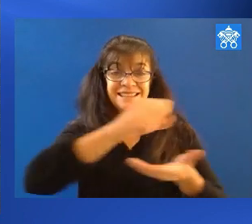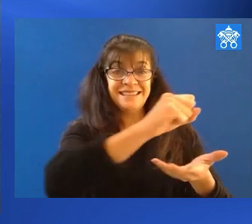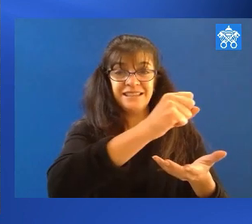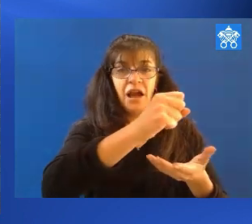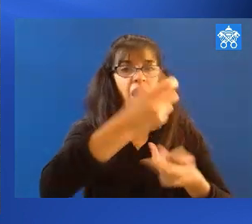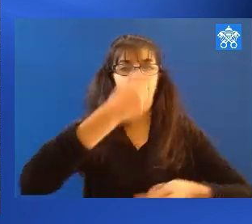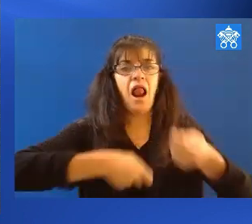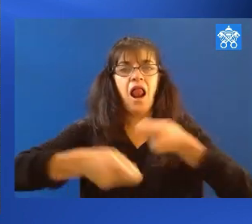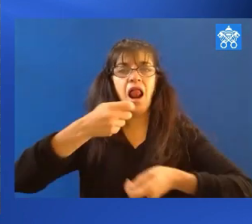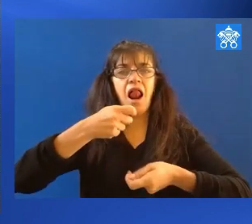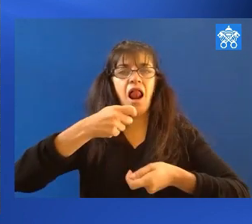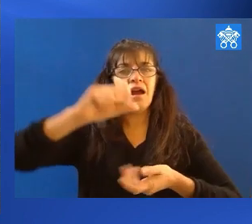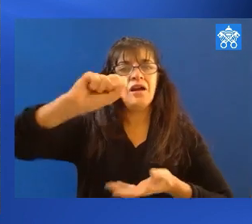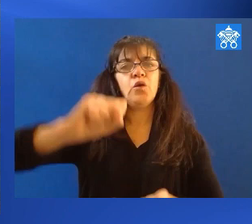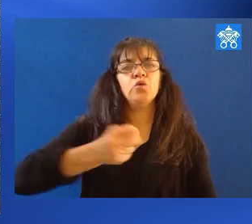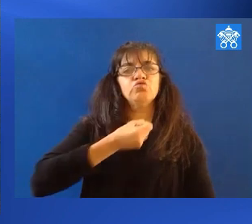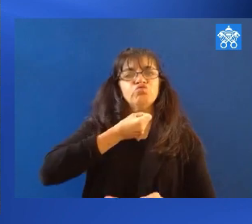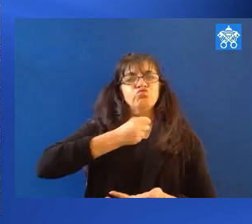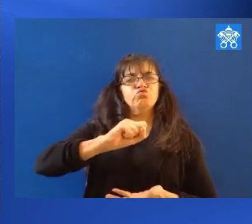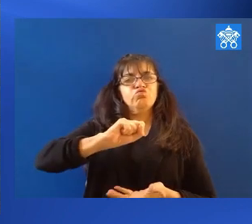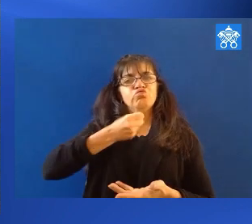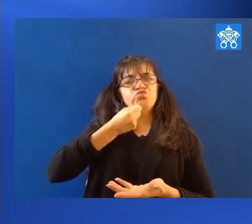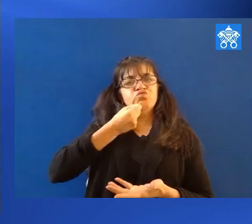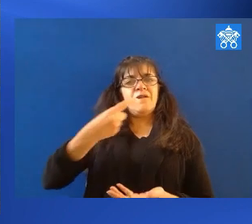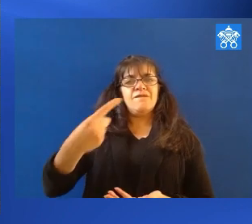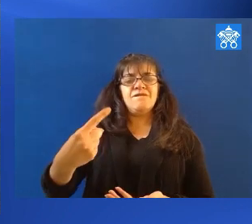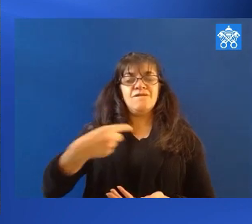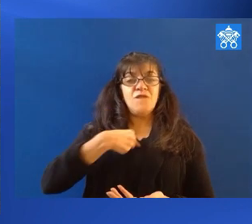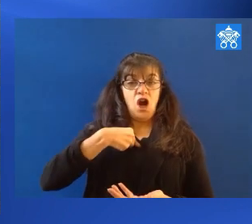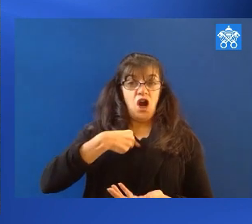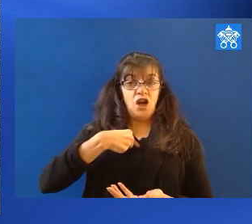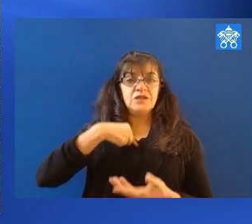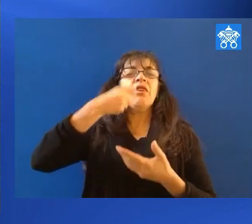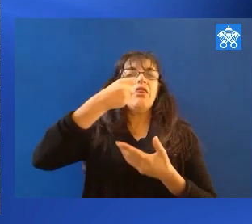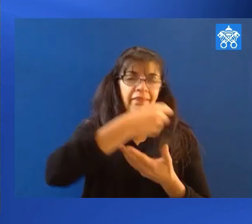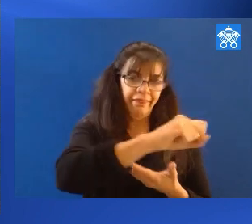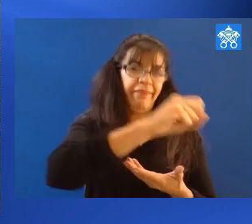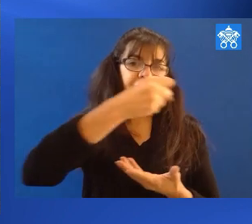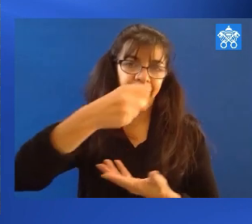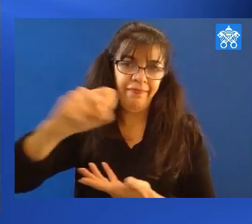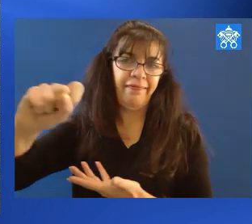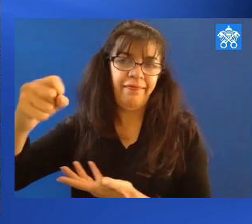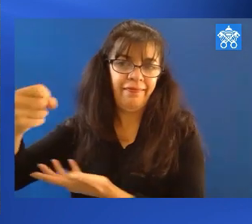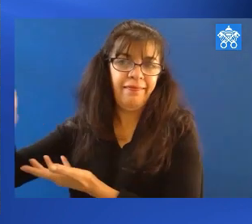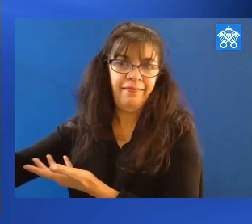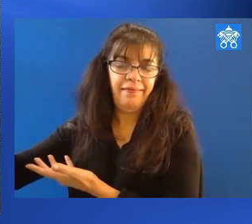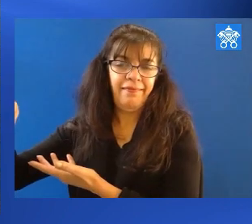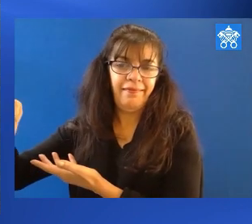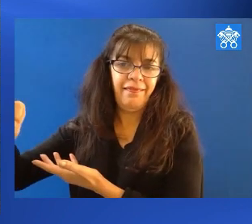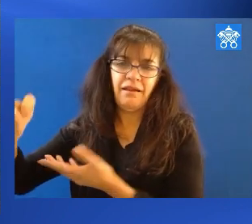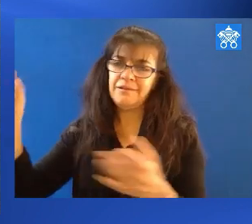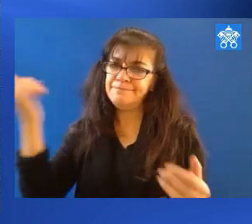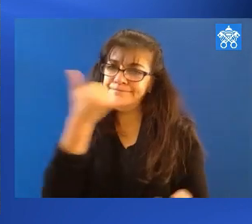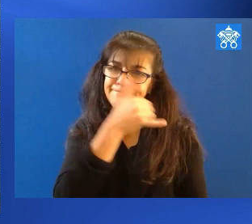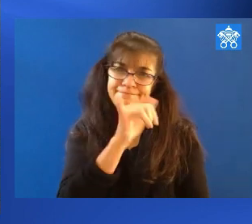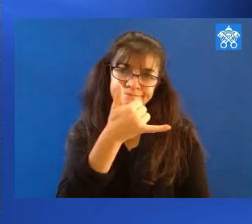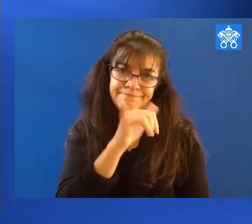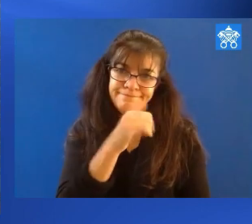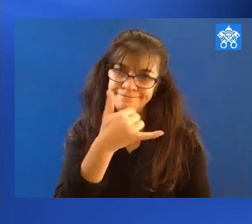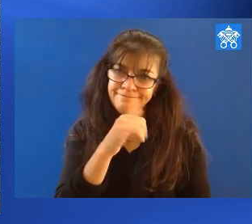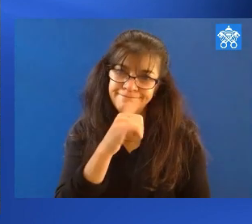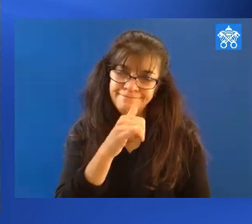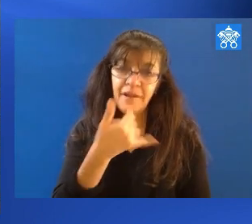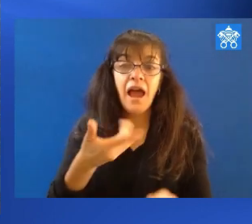he turns the incense boat around to incense himself. He is incensing himself rather than God and appears ridiculous.